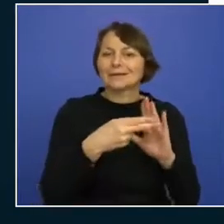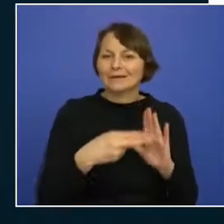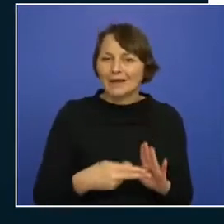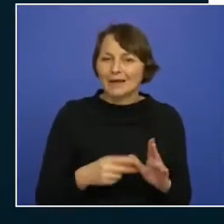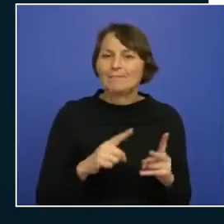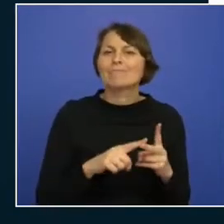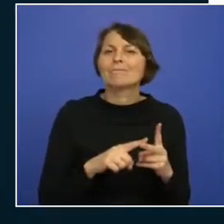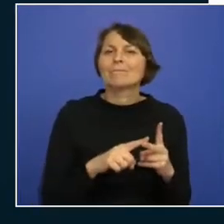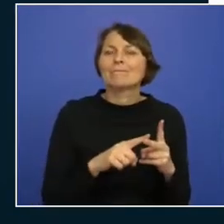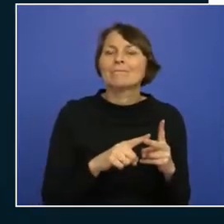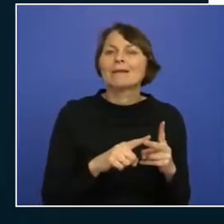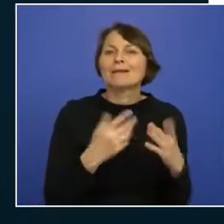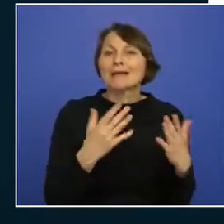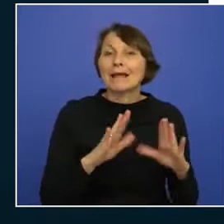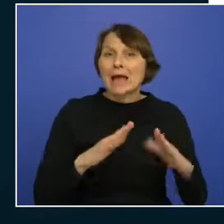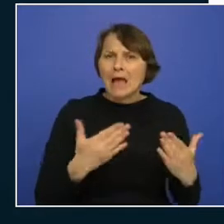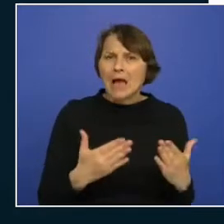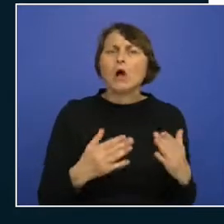convention scopes